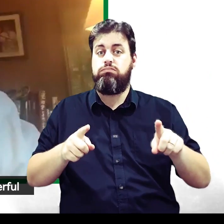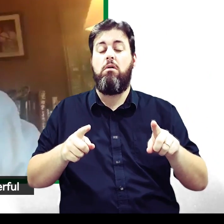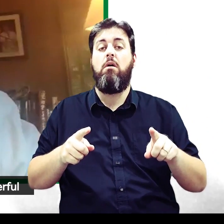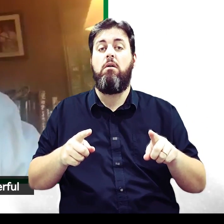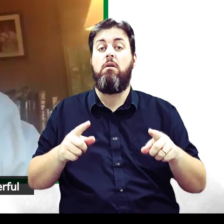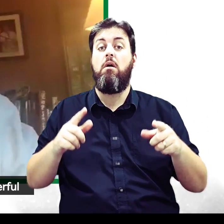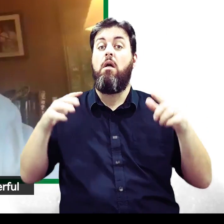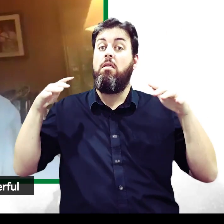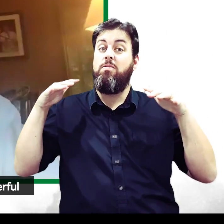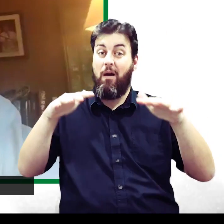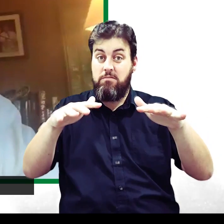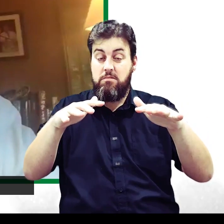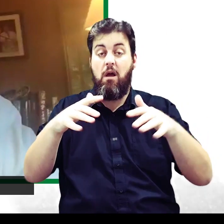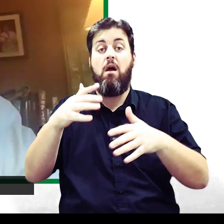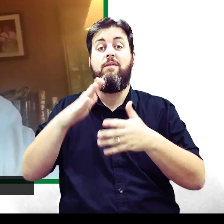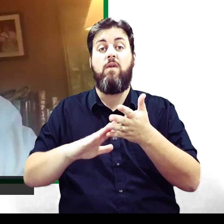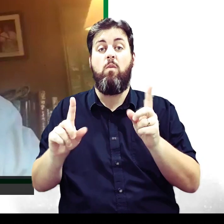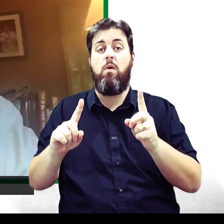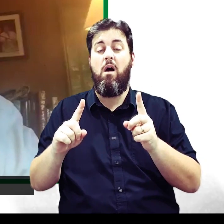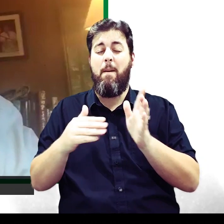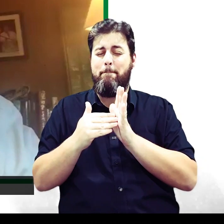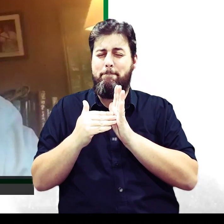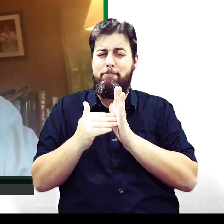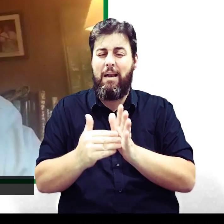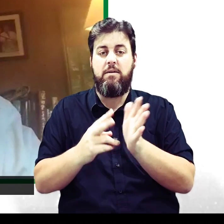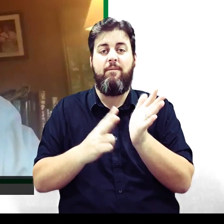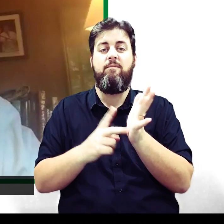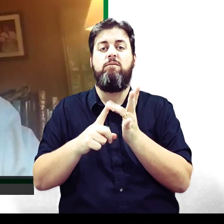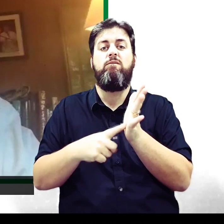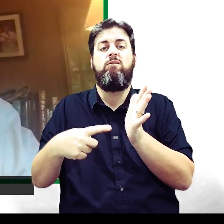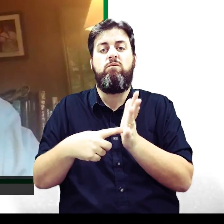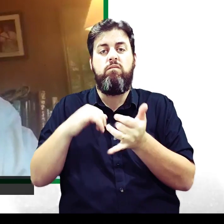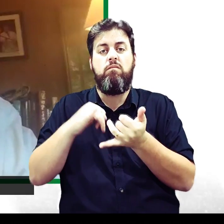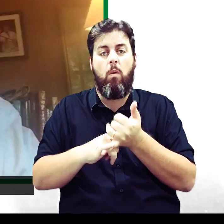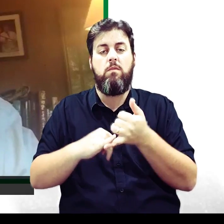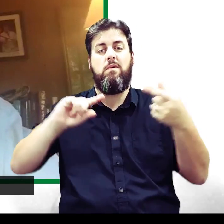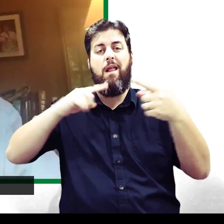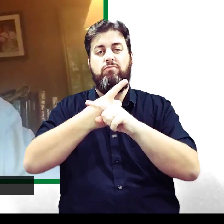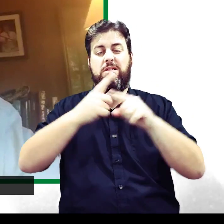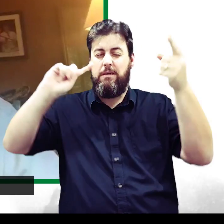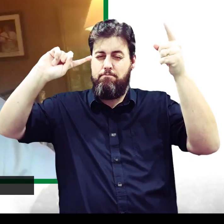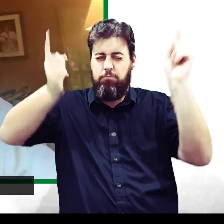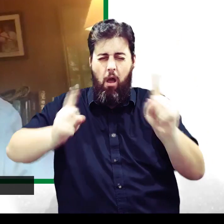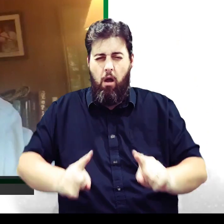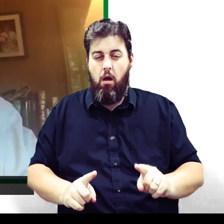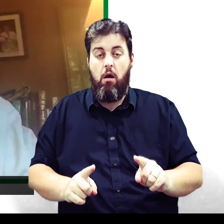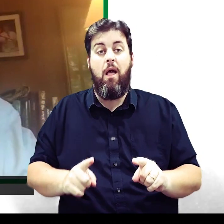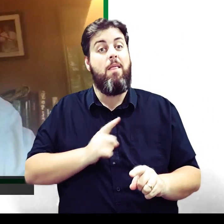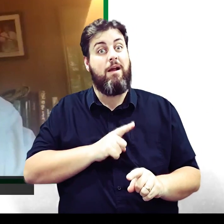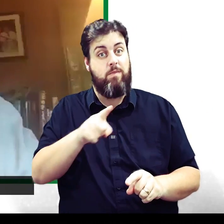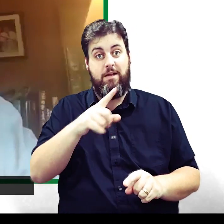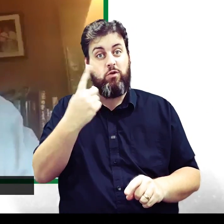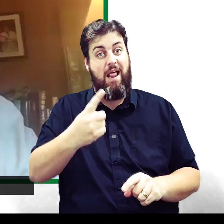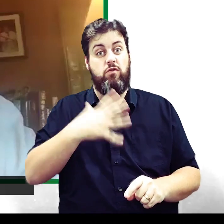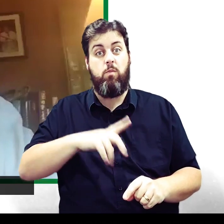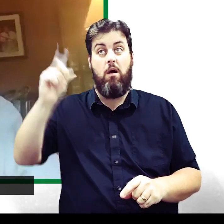made by very, very powerful electrical forces, many millions of volts. And obviously, that's why you